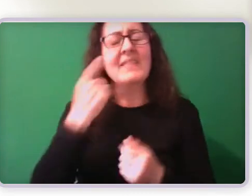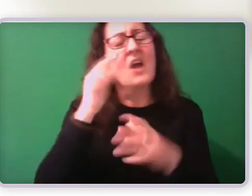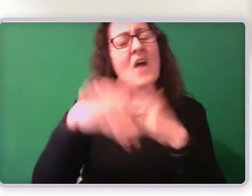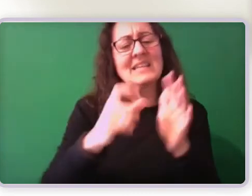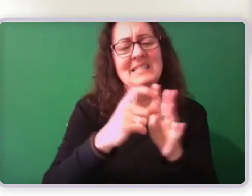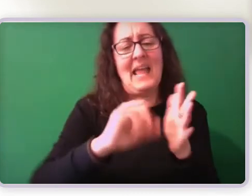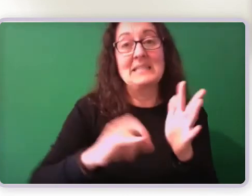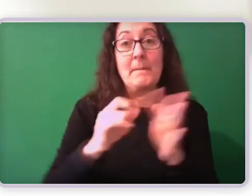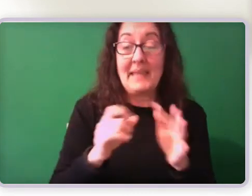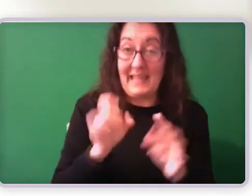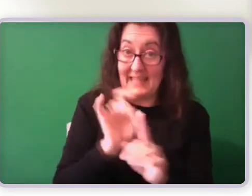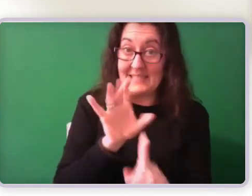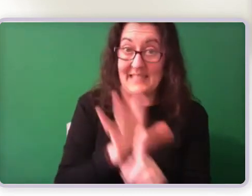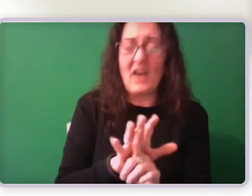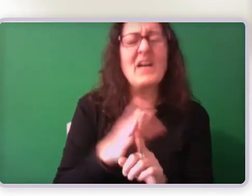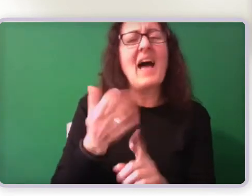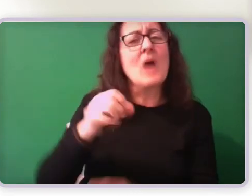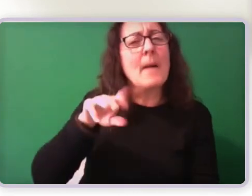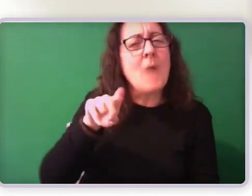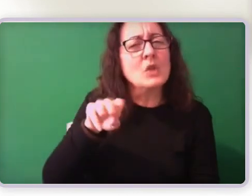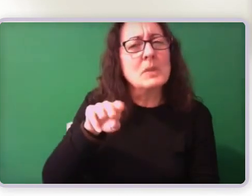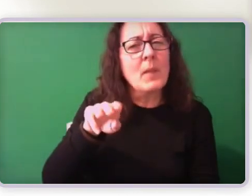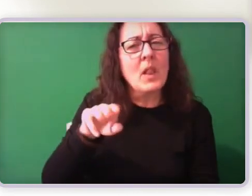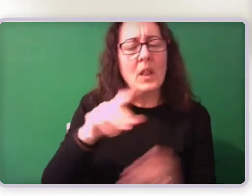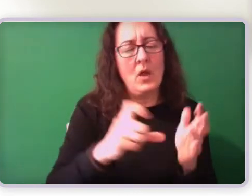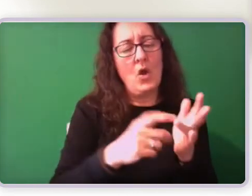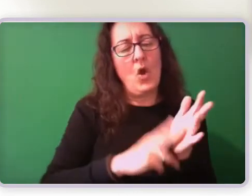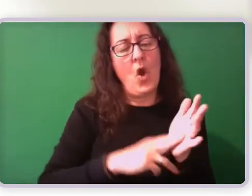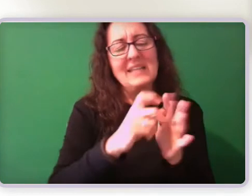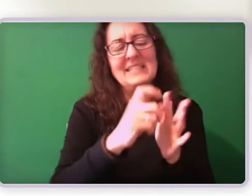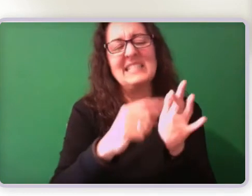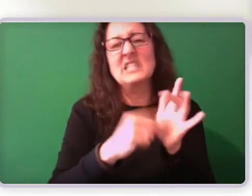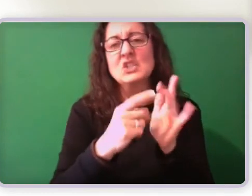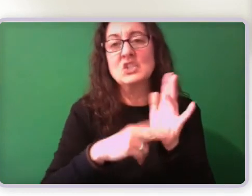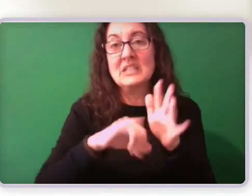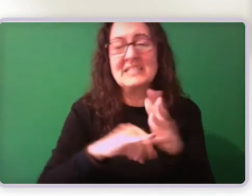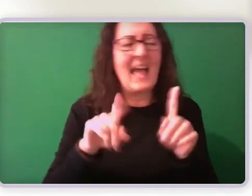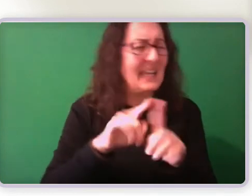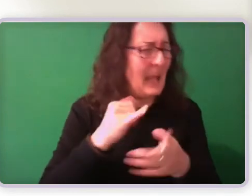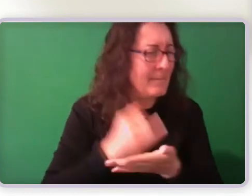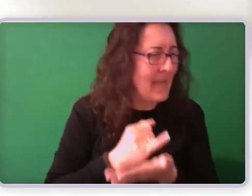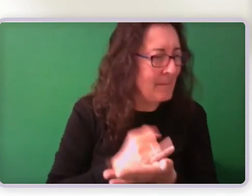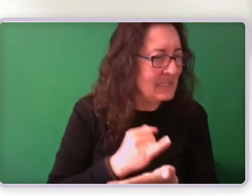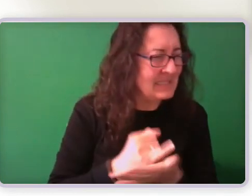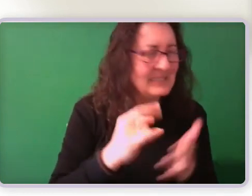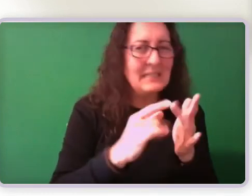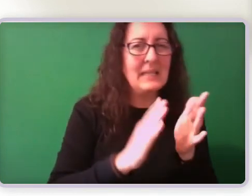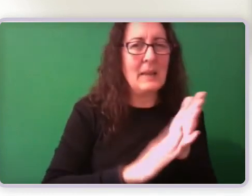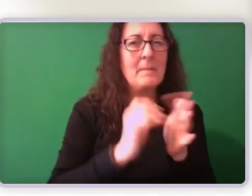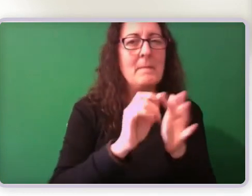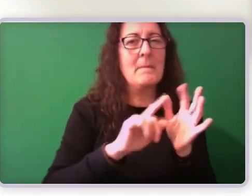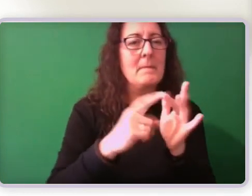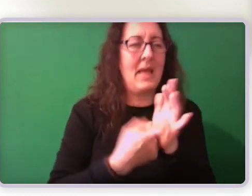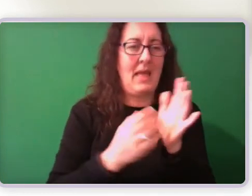impairments. I've spoken a little bit about this for programs of support. It's important to note that conditions